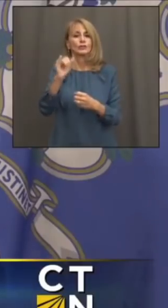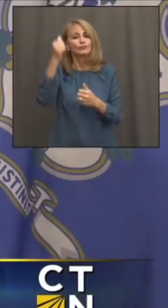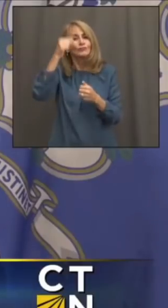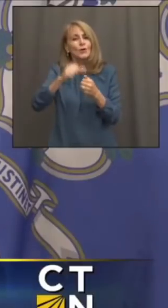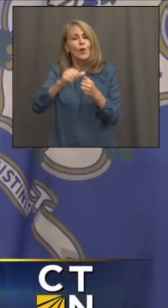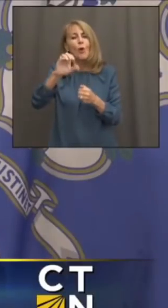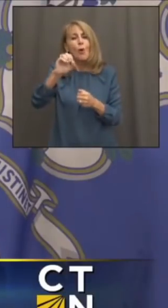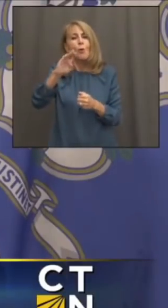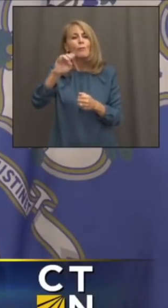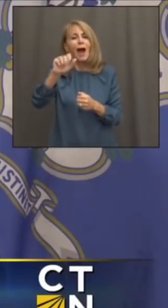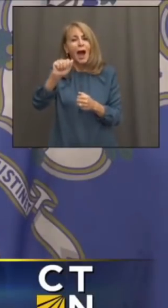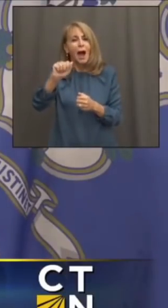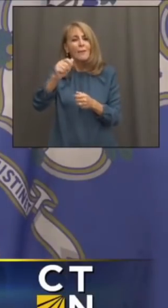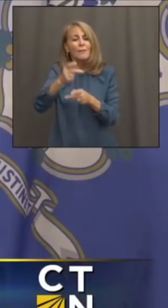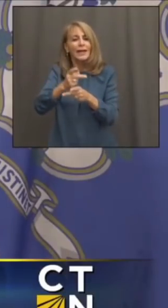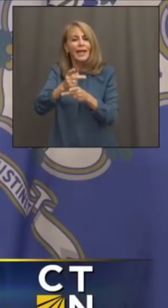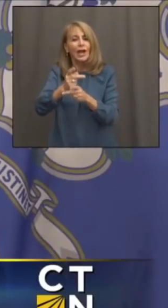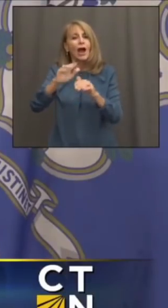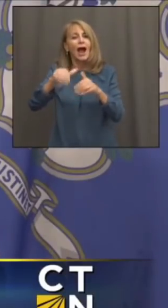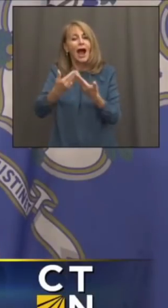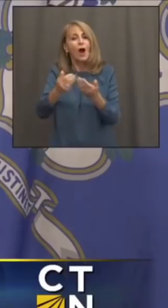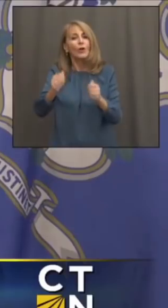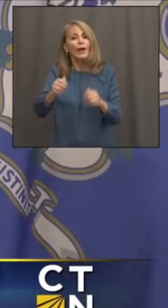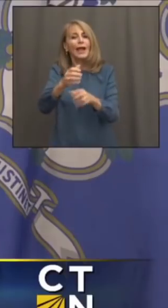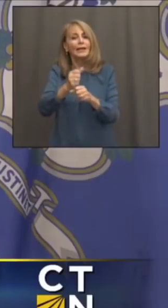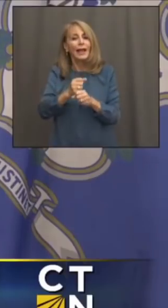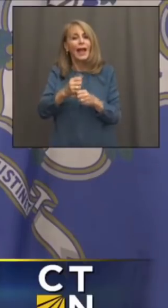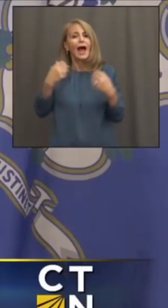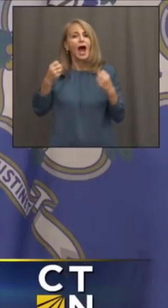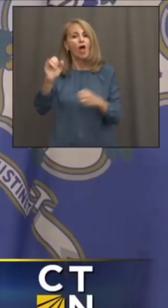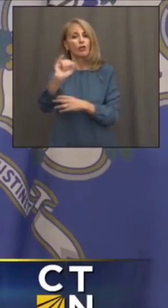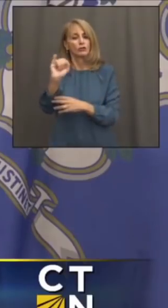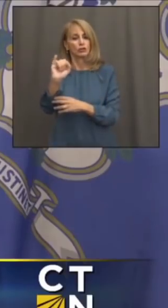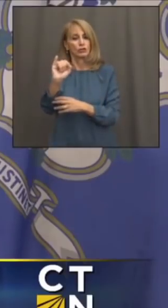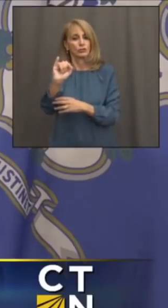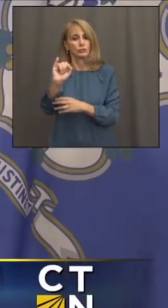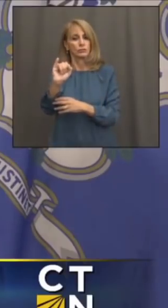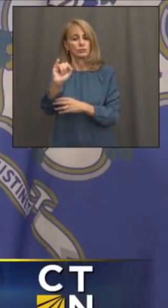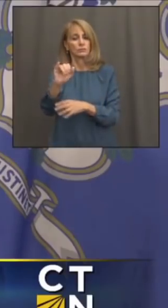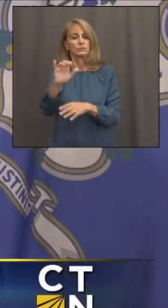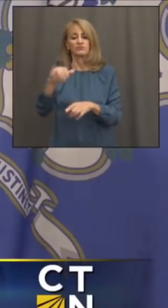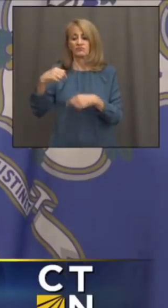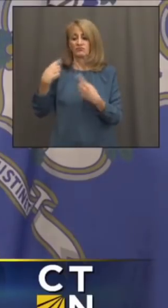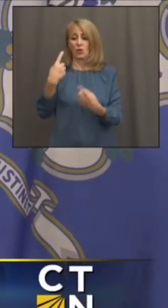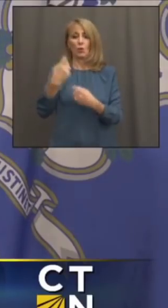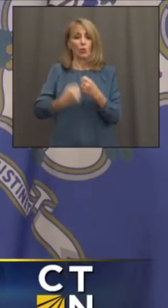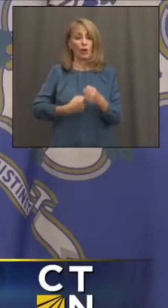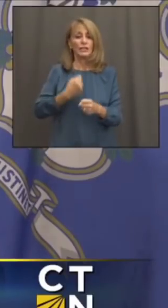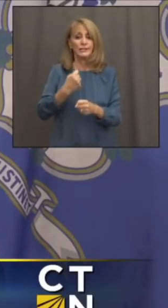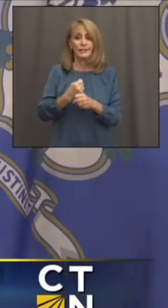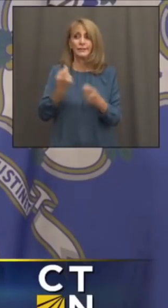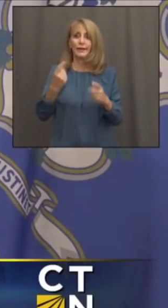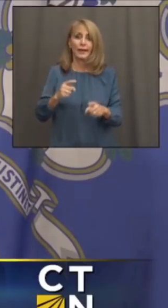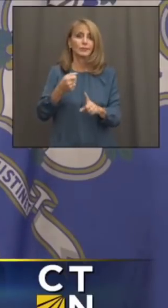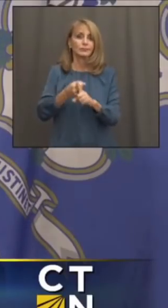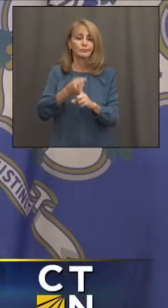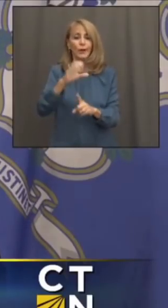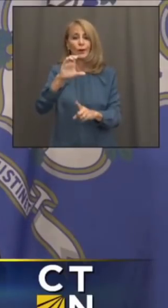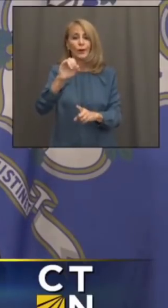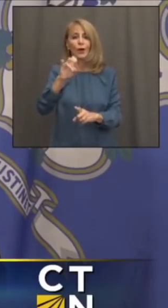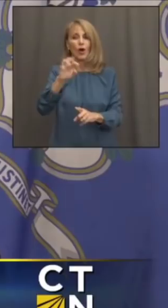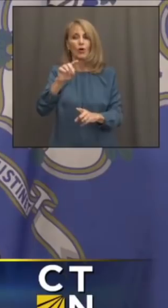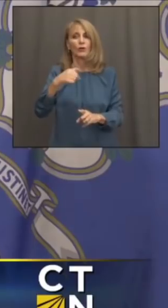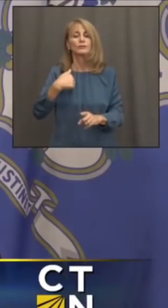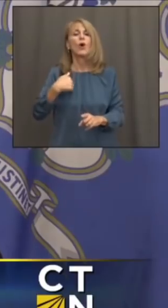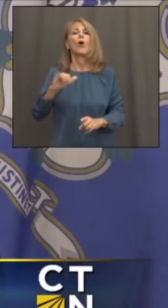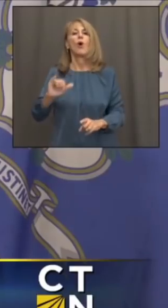means for making healthcare more accessible for everybody. And I think over this last year plus of COVID, realize how important that